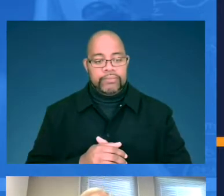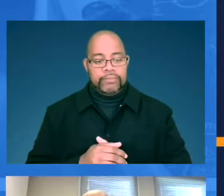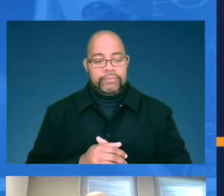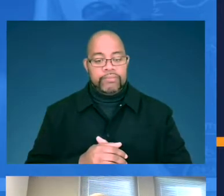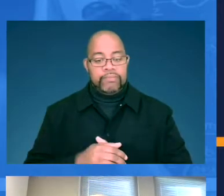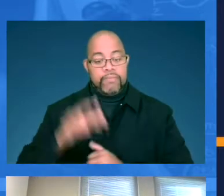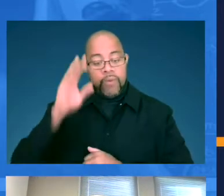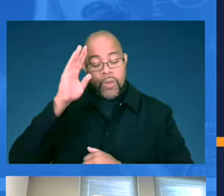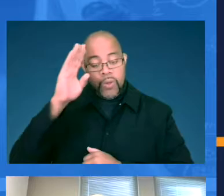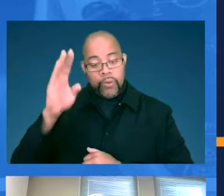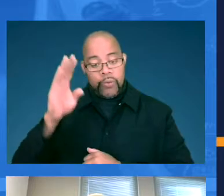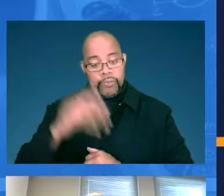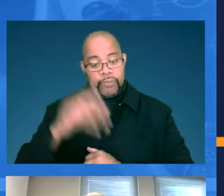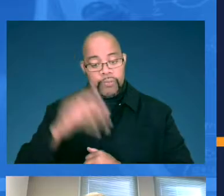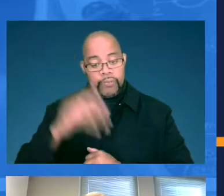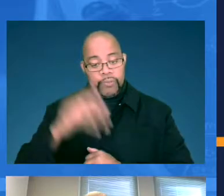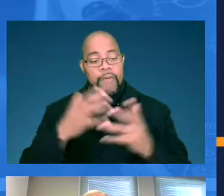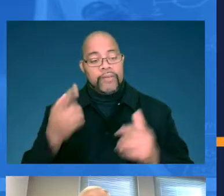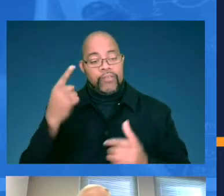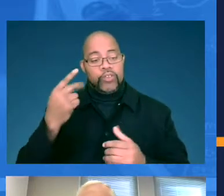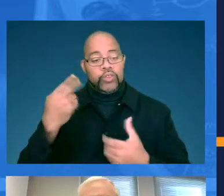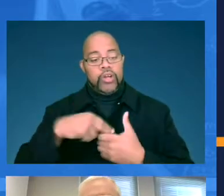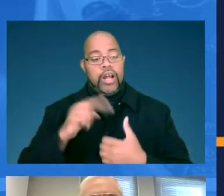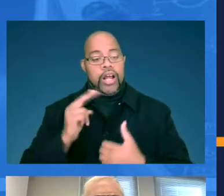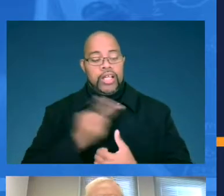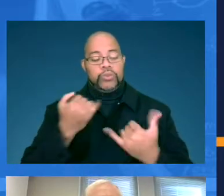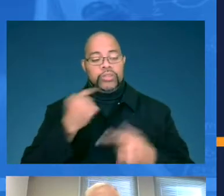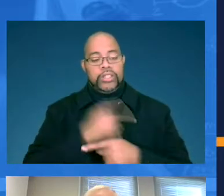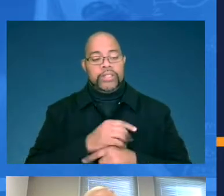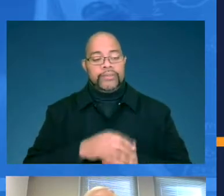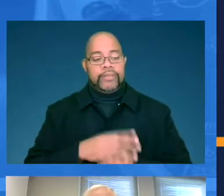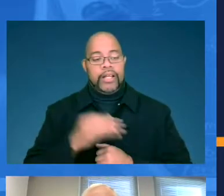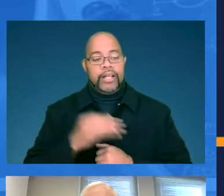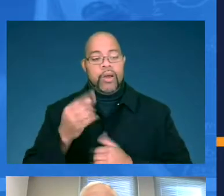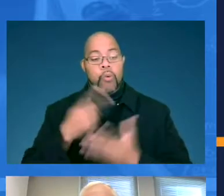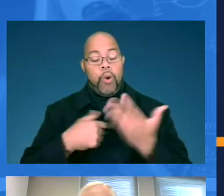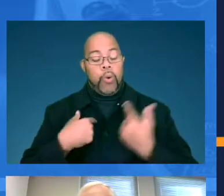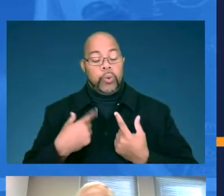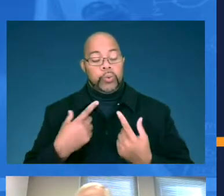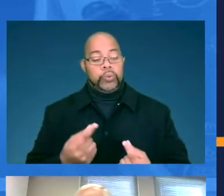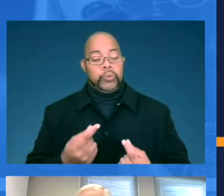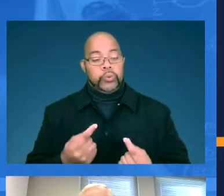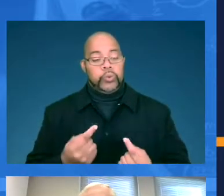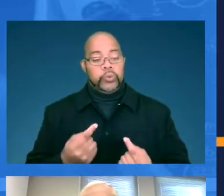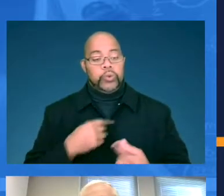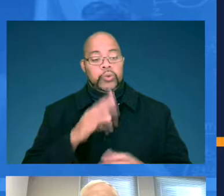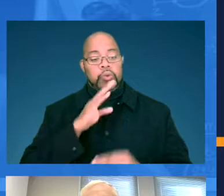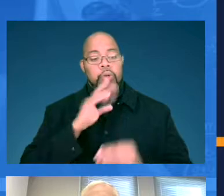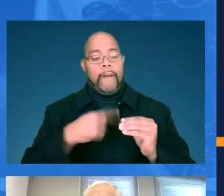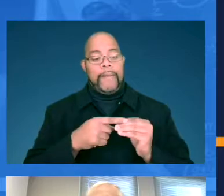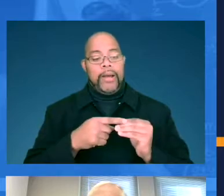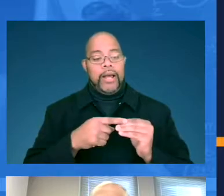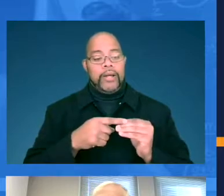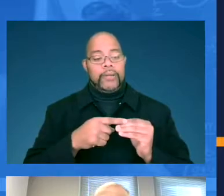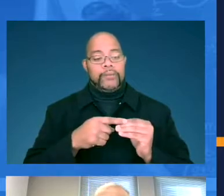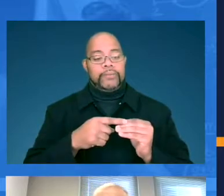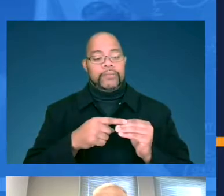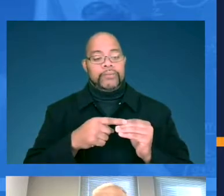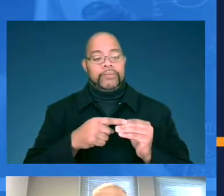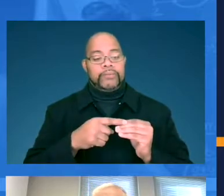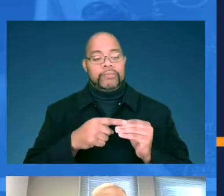Well, hello. Thank you very much for joining us today. And what I will do is talk about the implications